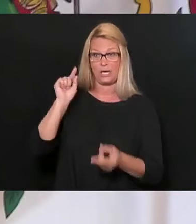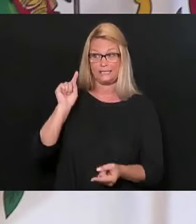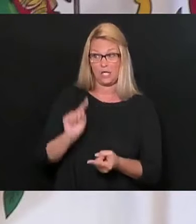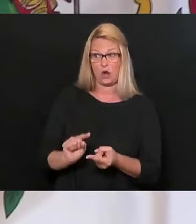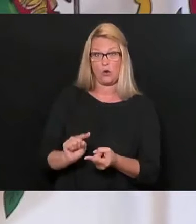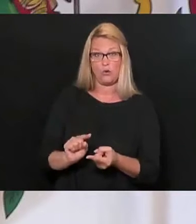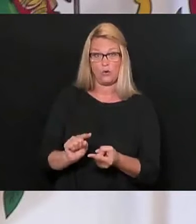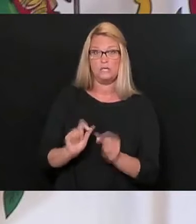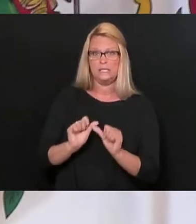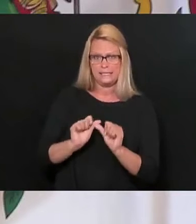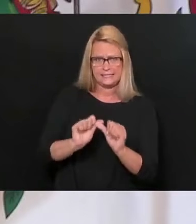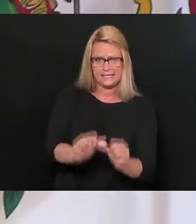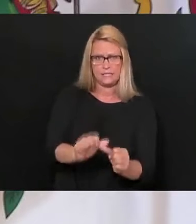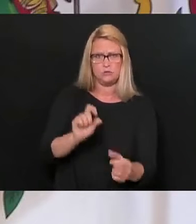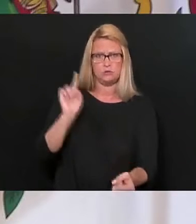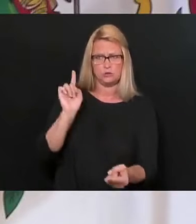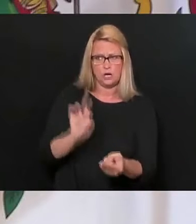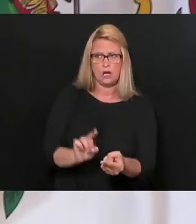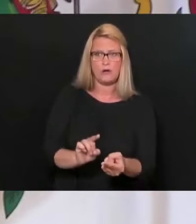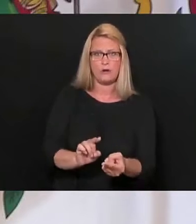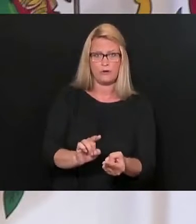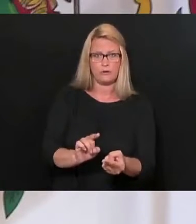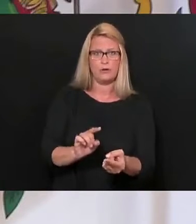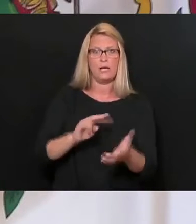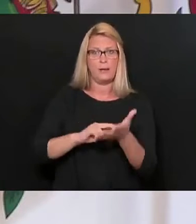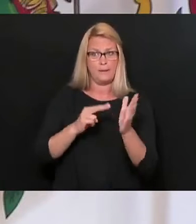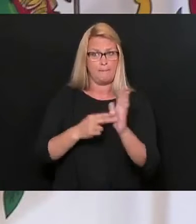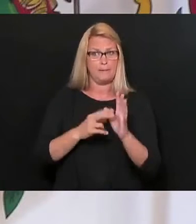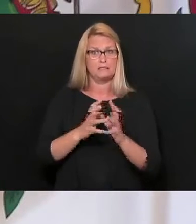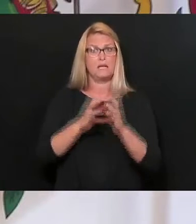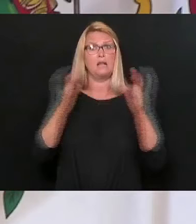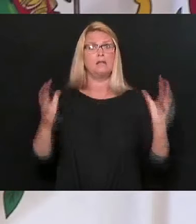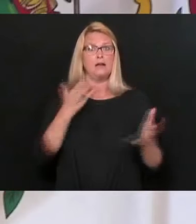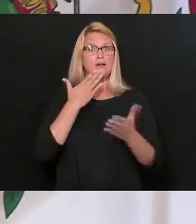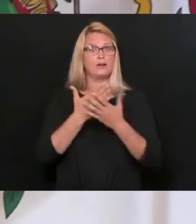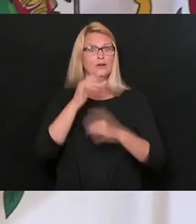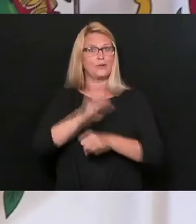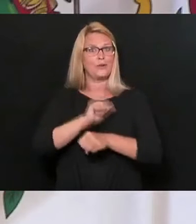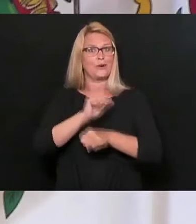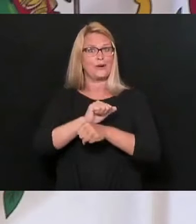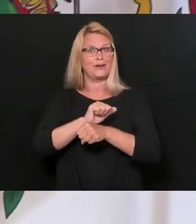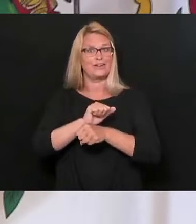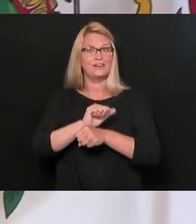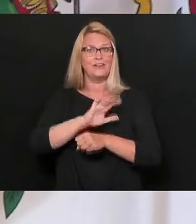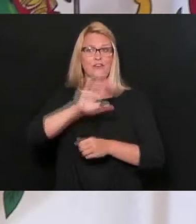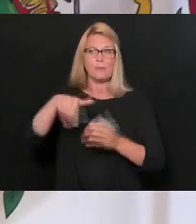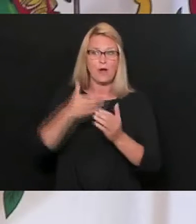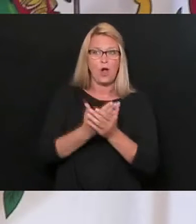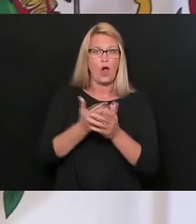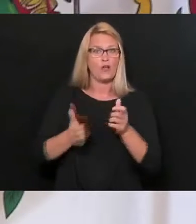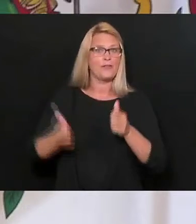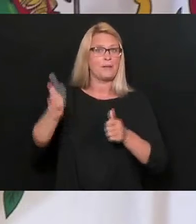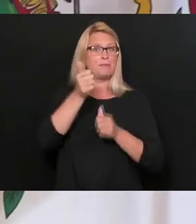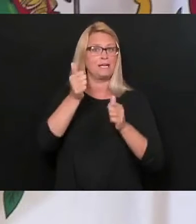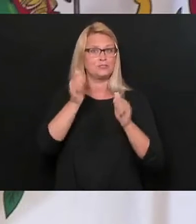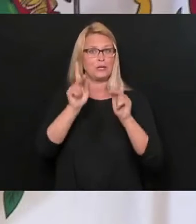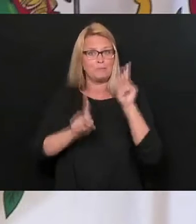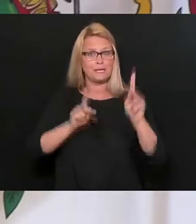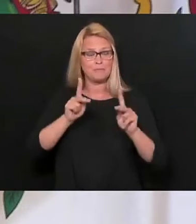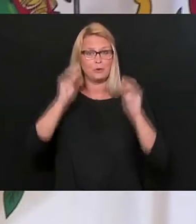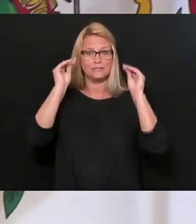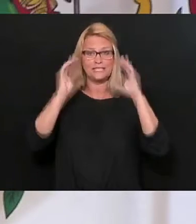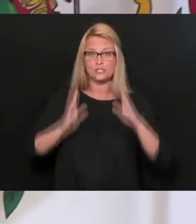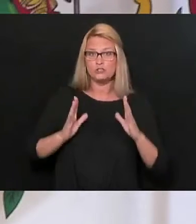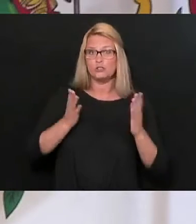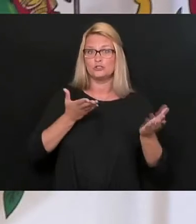continues to be this low. There's a lot of good work being done by all the administrative people, our teachers, the service